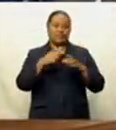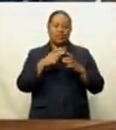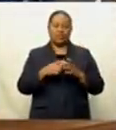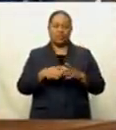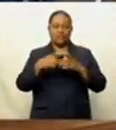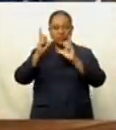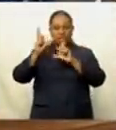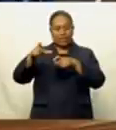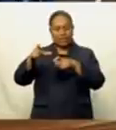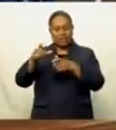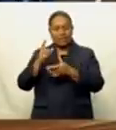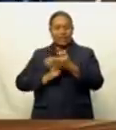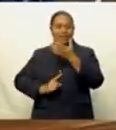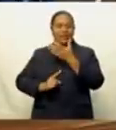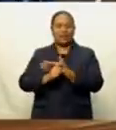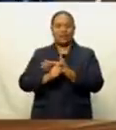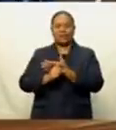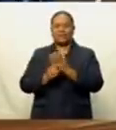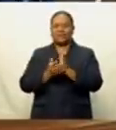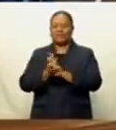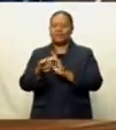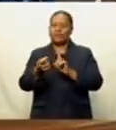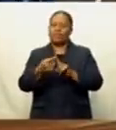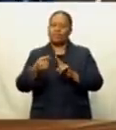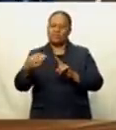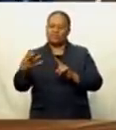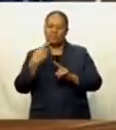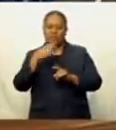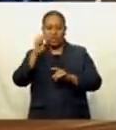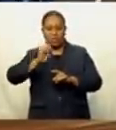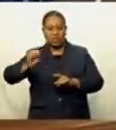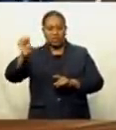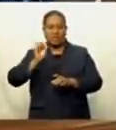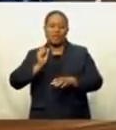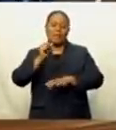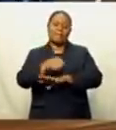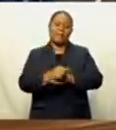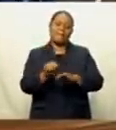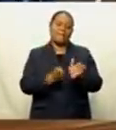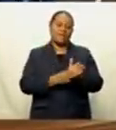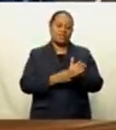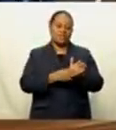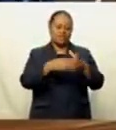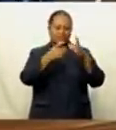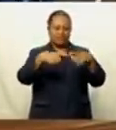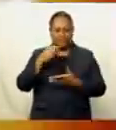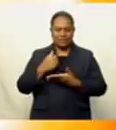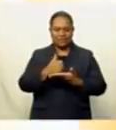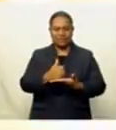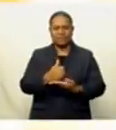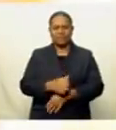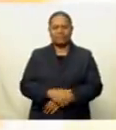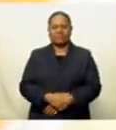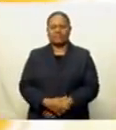as they returned home from Portugal as champions of Europe after beating Manchester City 1-0 yesterday.